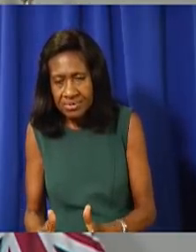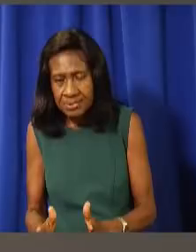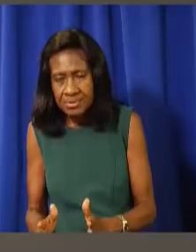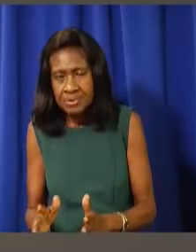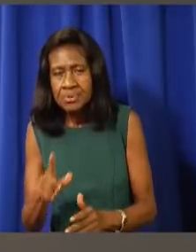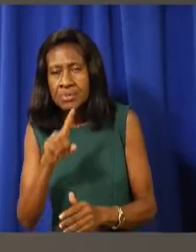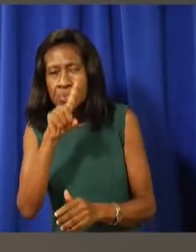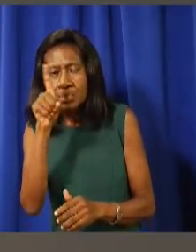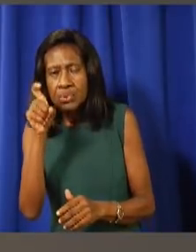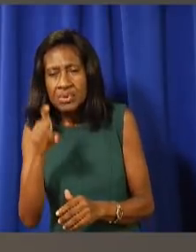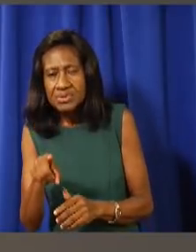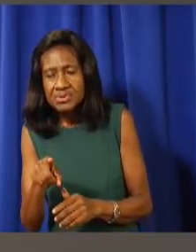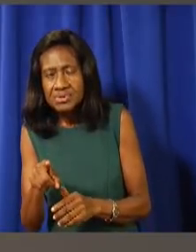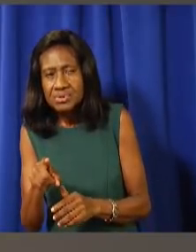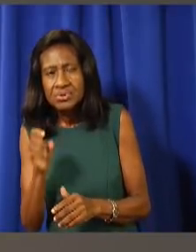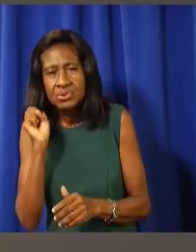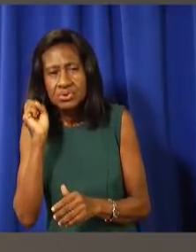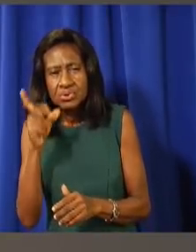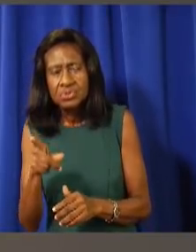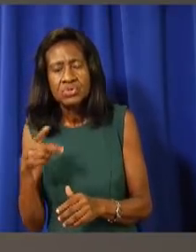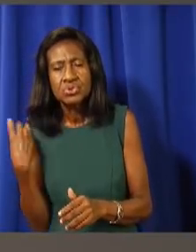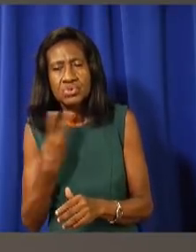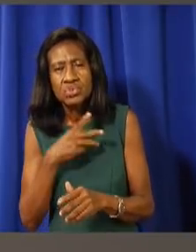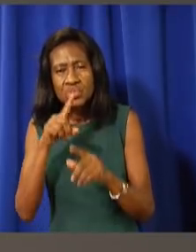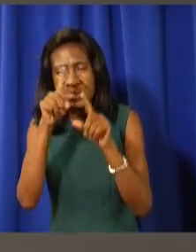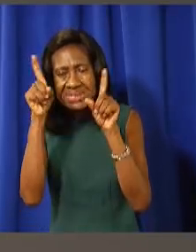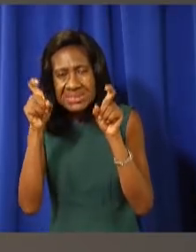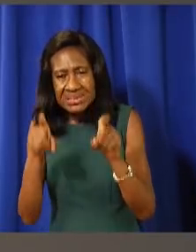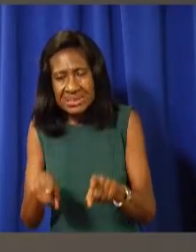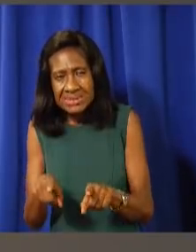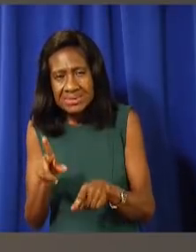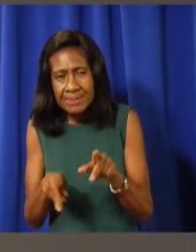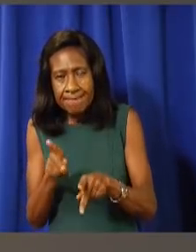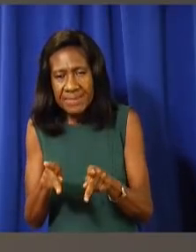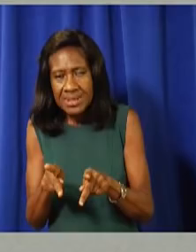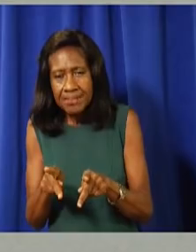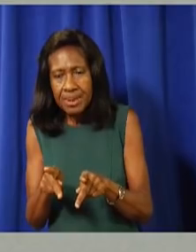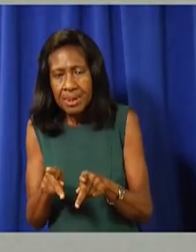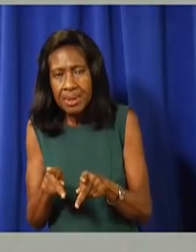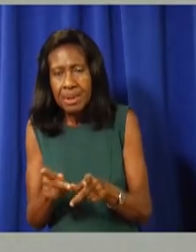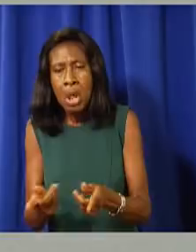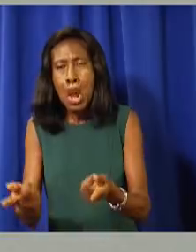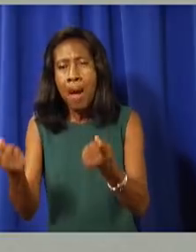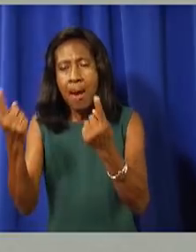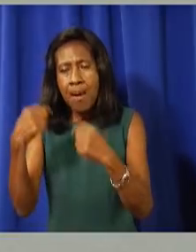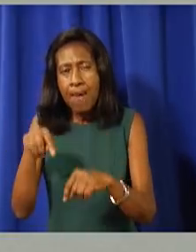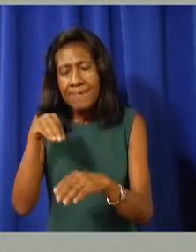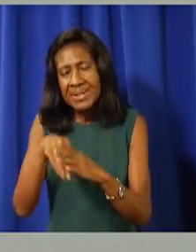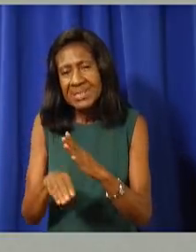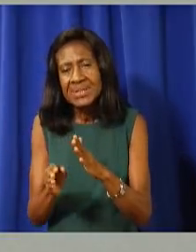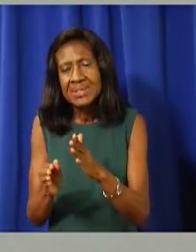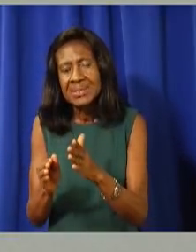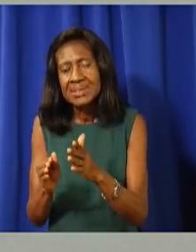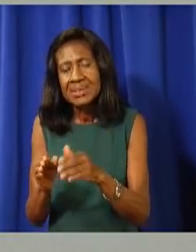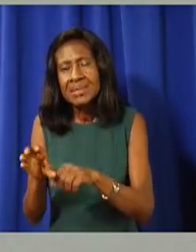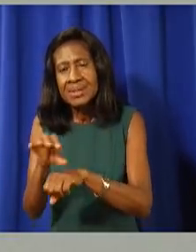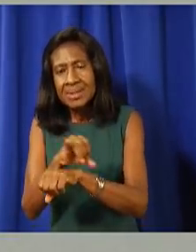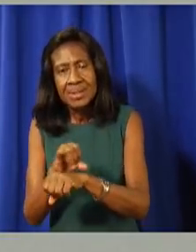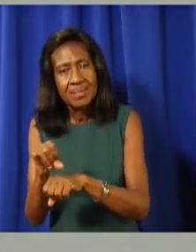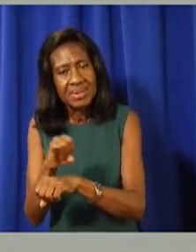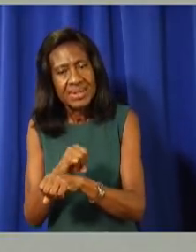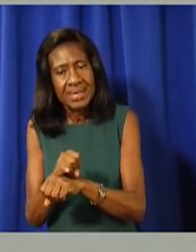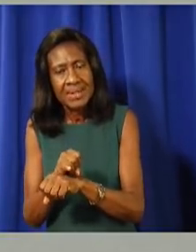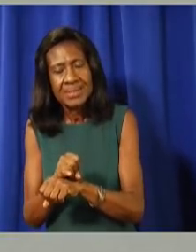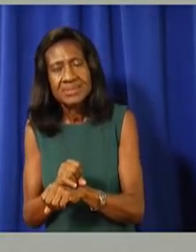something we should institute in the near future as we go forward to those dates? Um, well, I think that is something that we are going to,